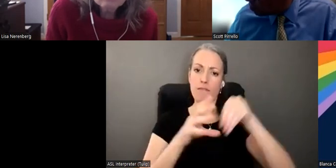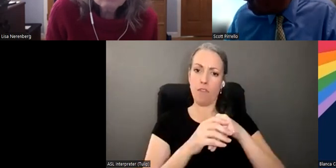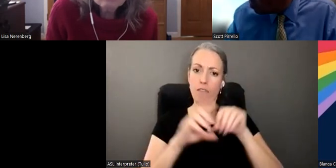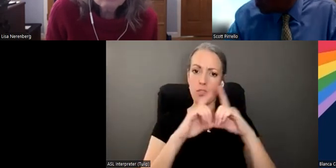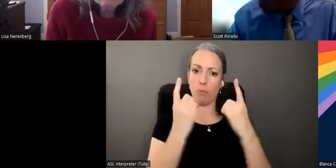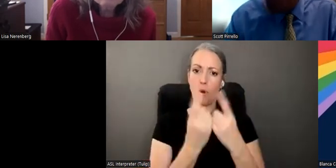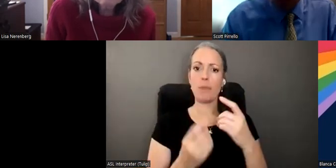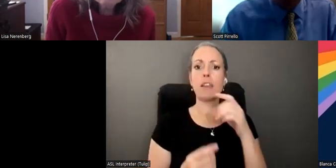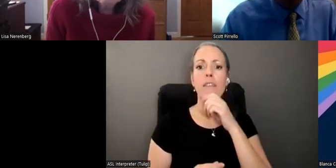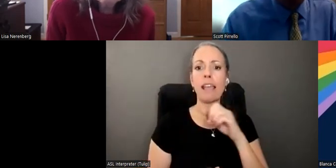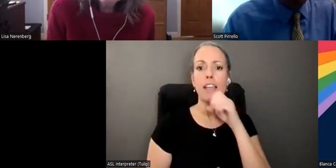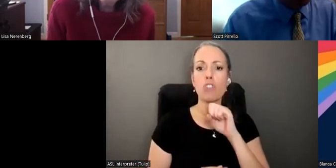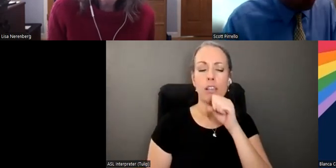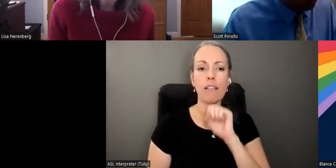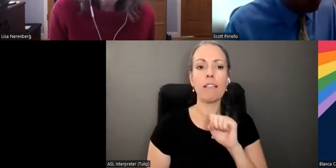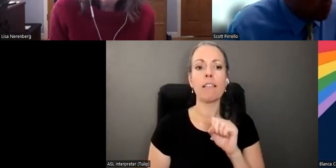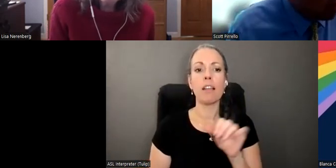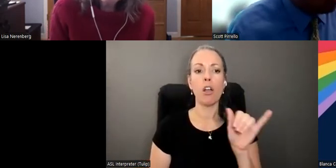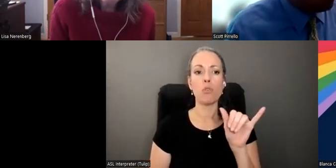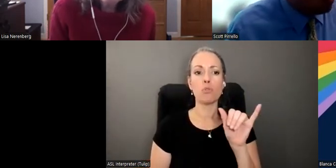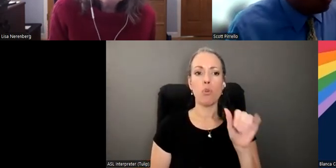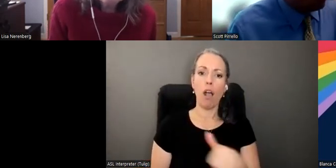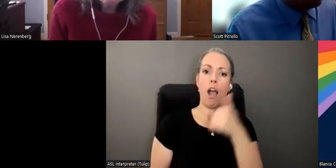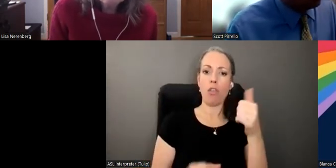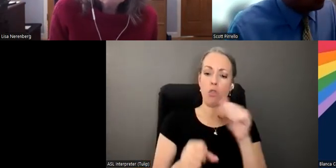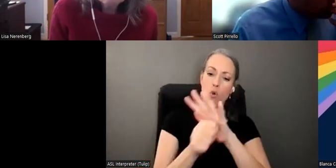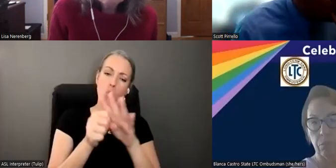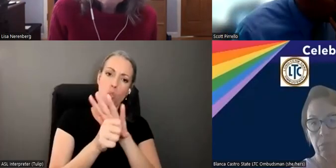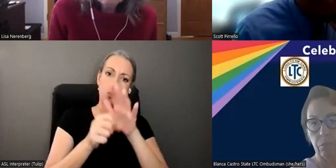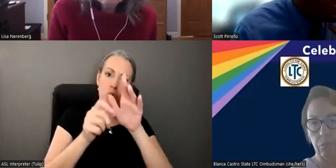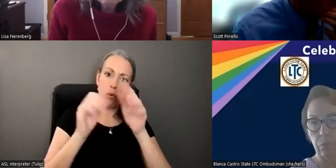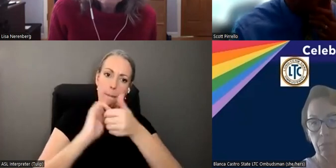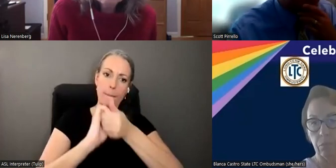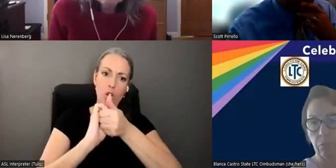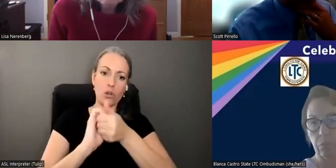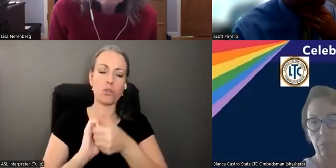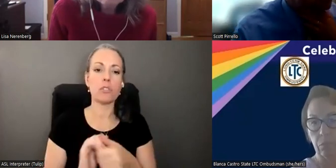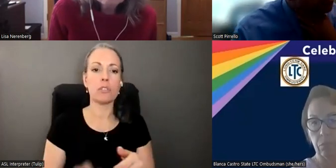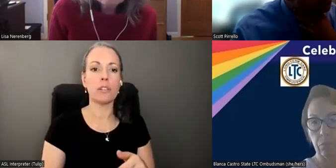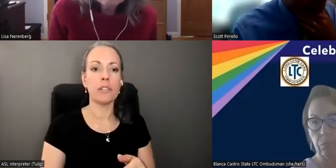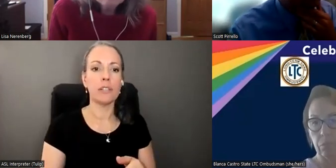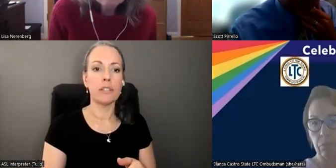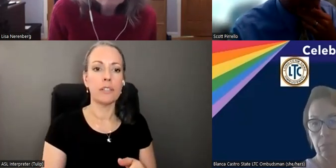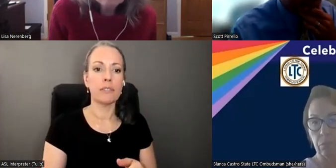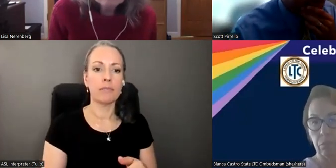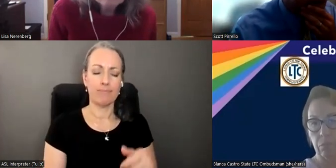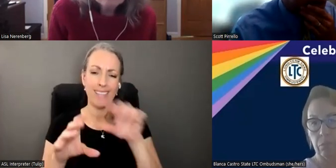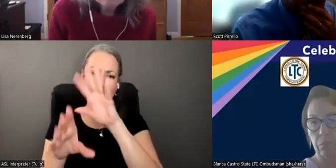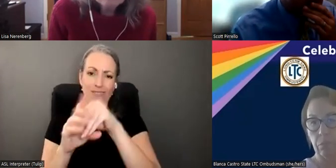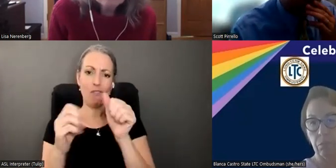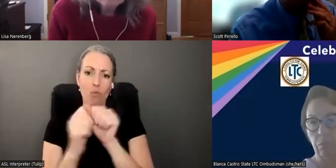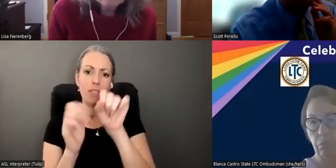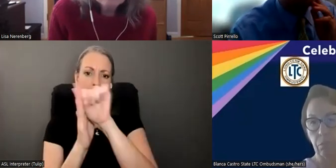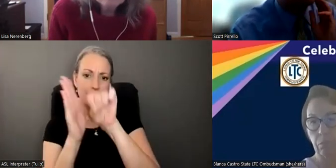Aging, the Long-Term Care Ombudsman, and many other local folks, local partners, and, uh, partners at the state to, uh,